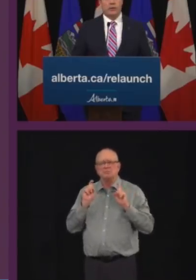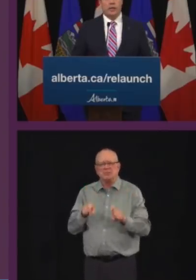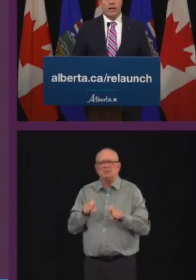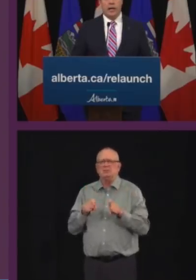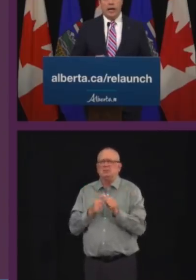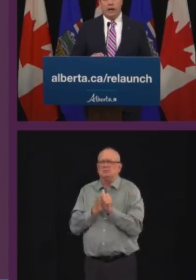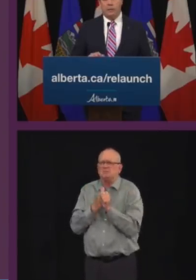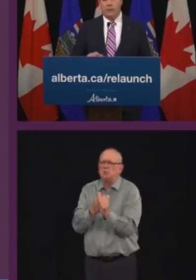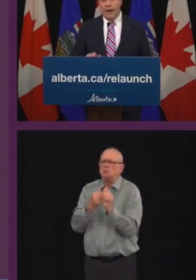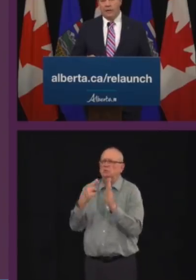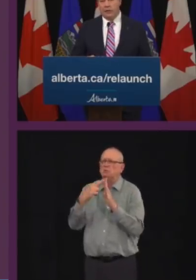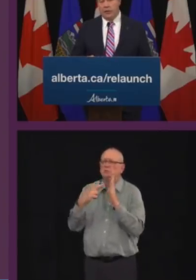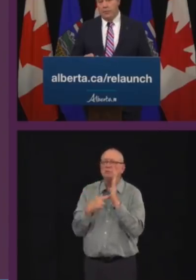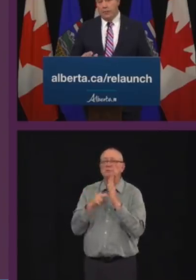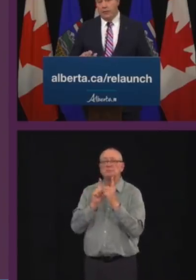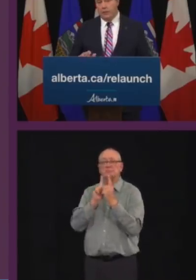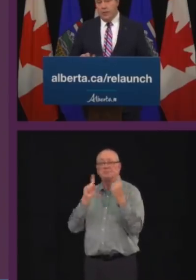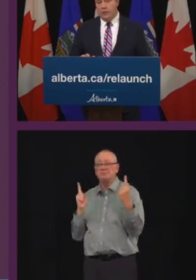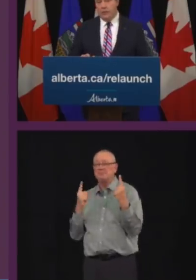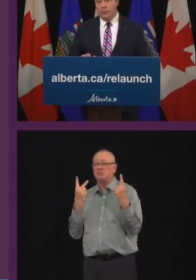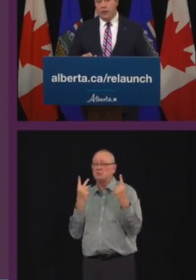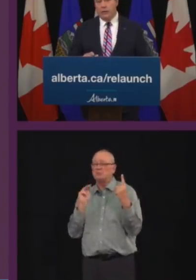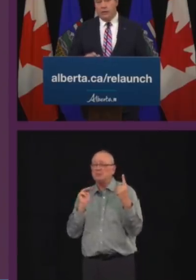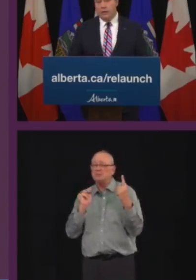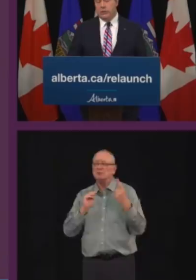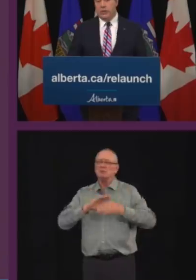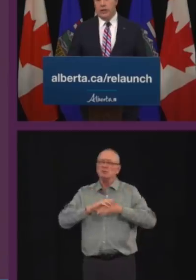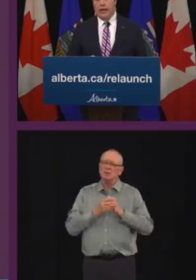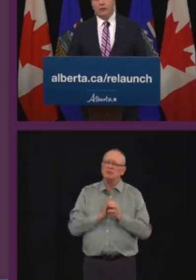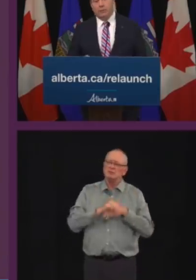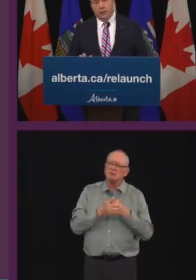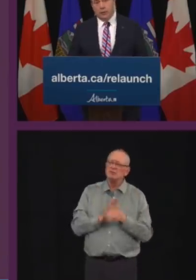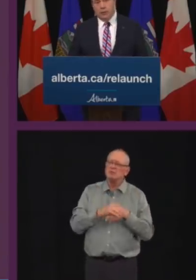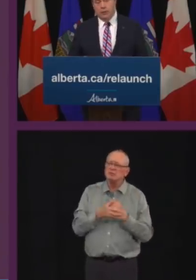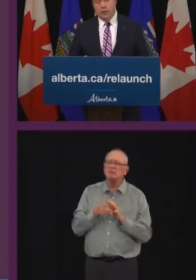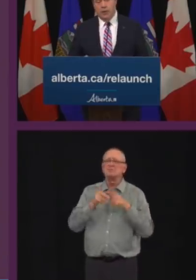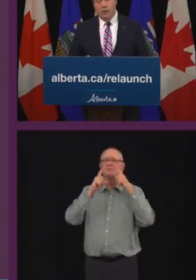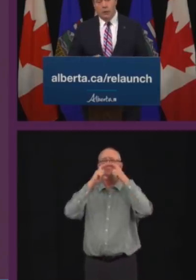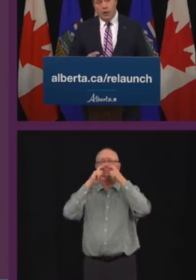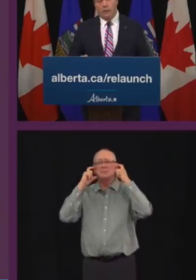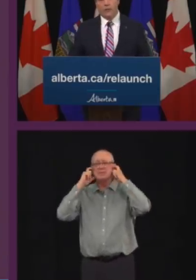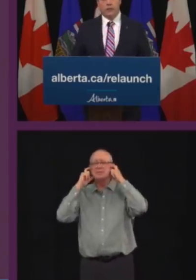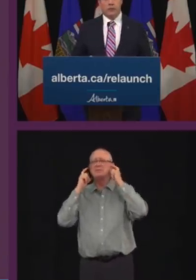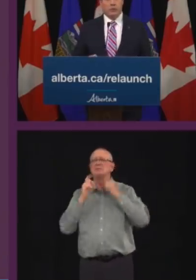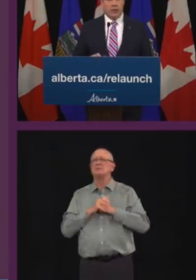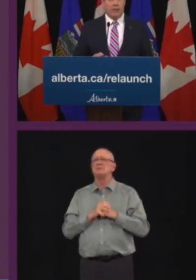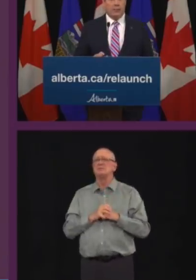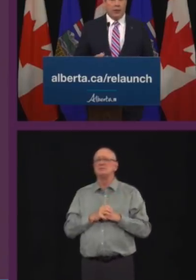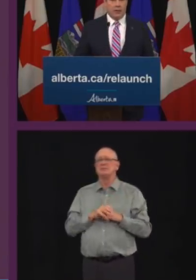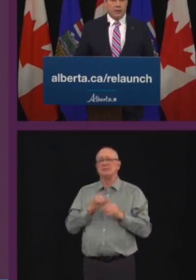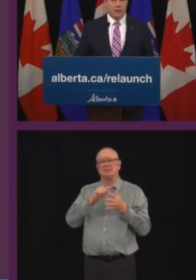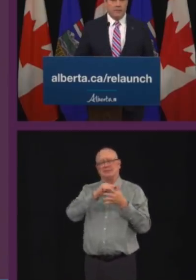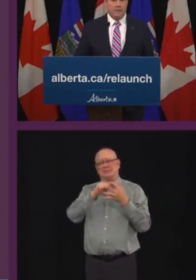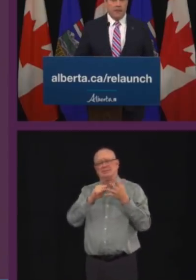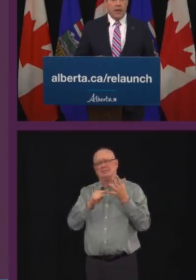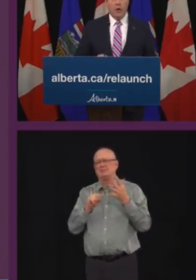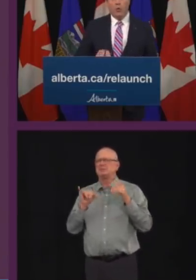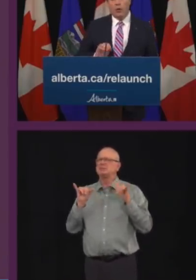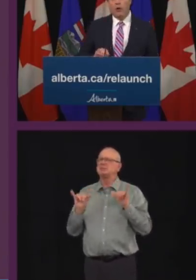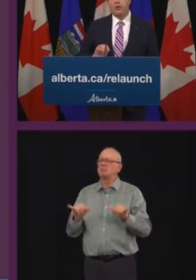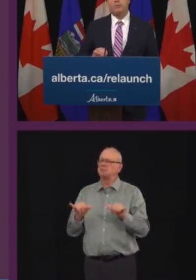distancing, and masks in public spaces where distancing can't be assured, while all of those things will stay in place.